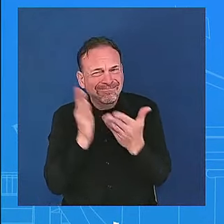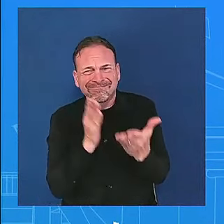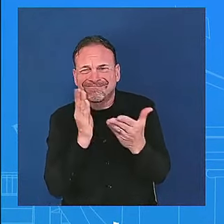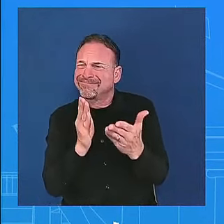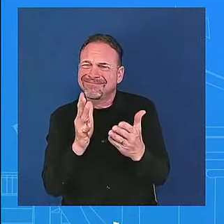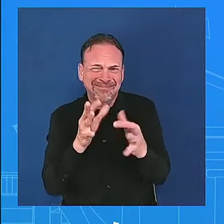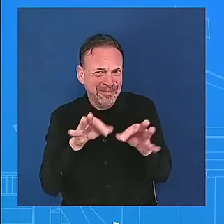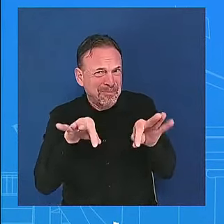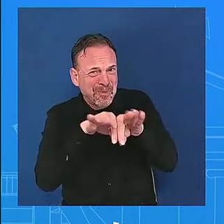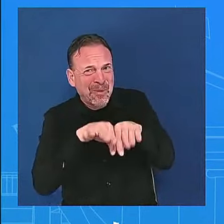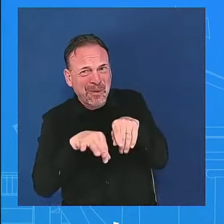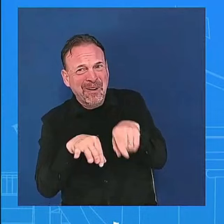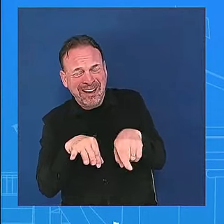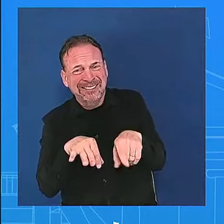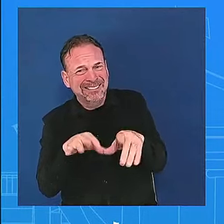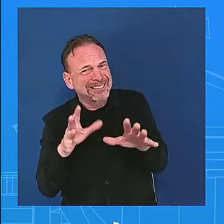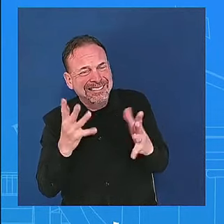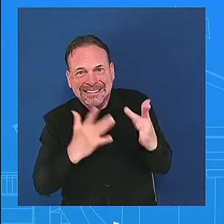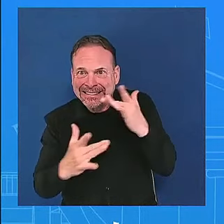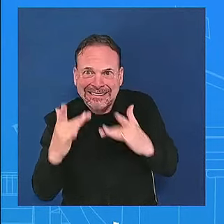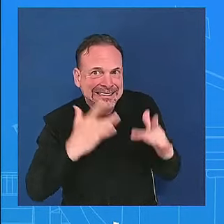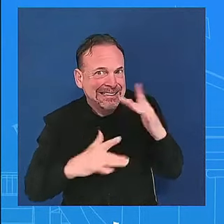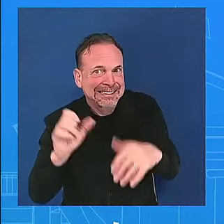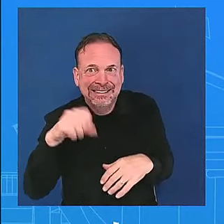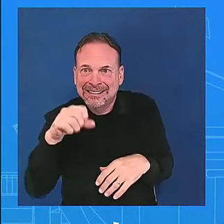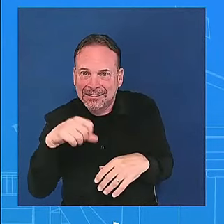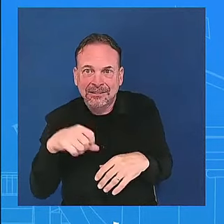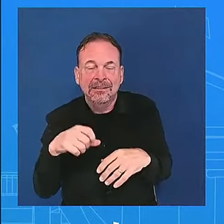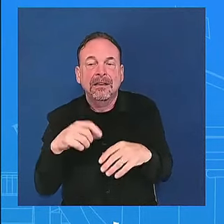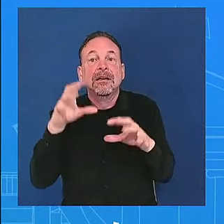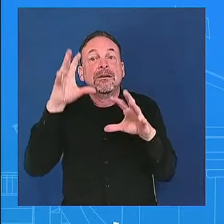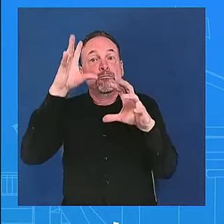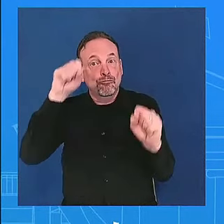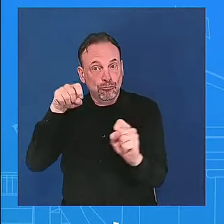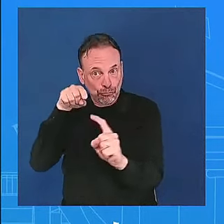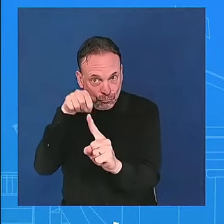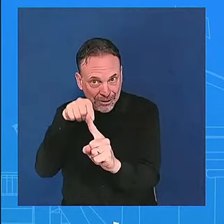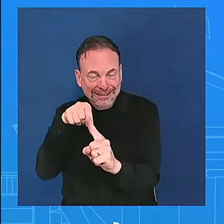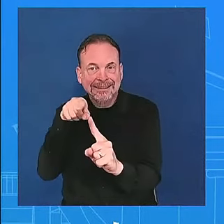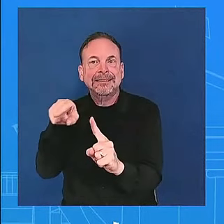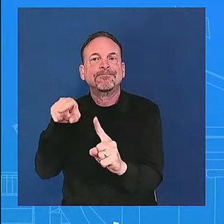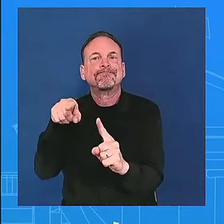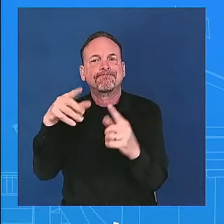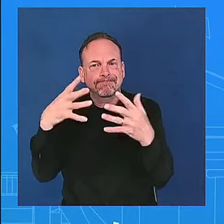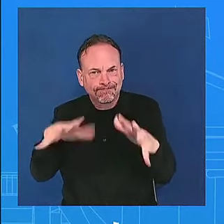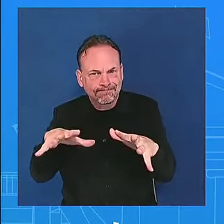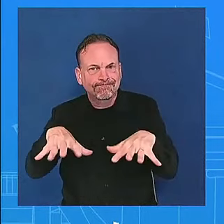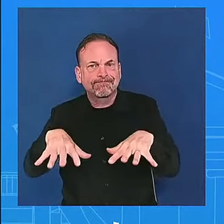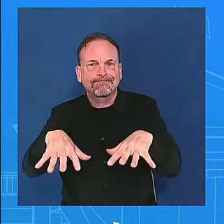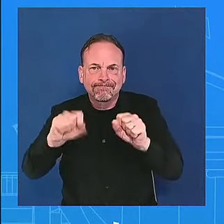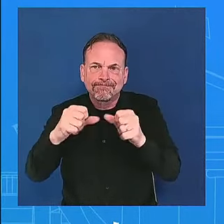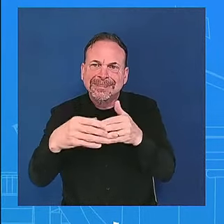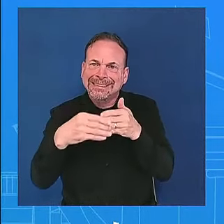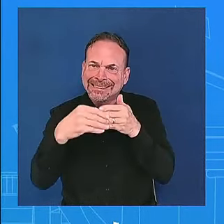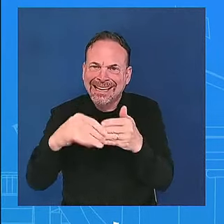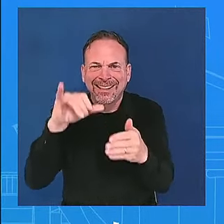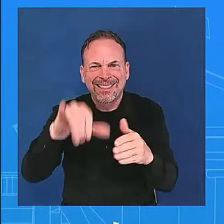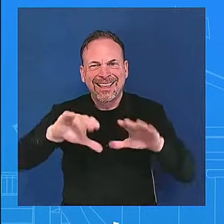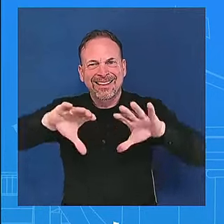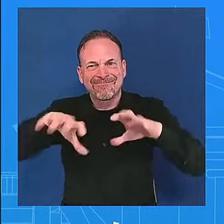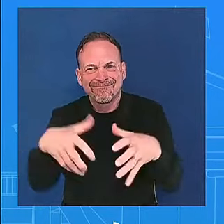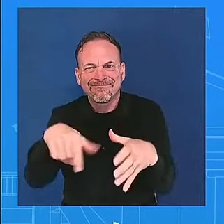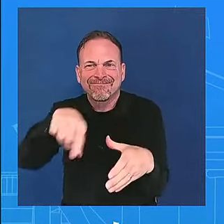administration has led in getting uh humanitarian aid in that's why we're continuing to work on this hostage deal get a ceasefire